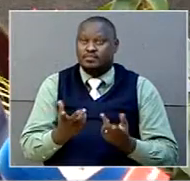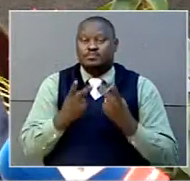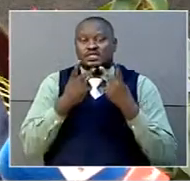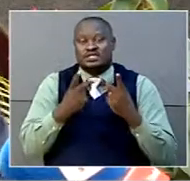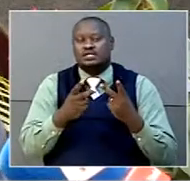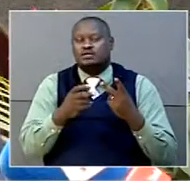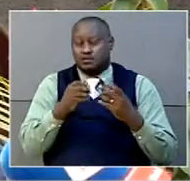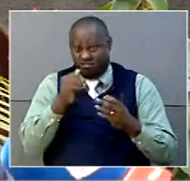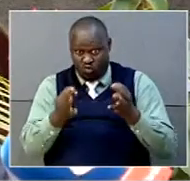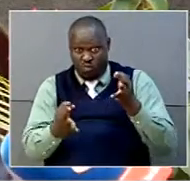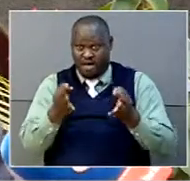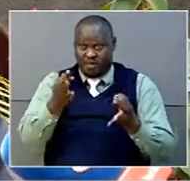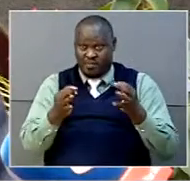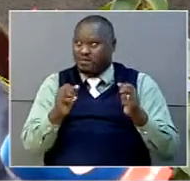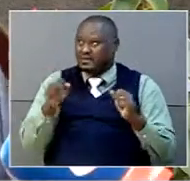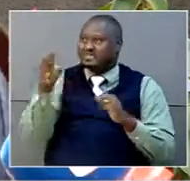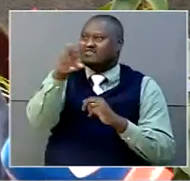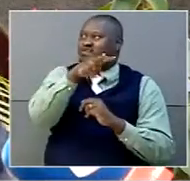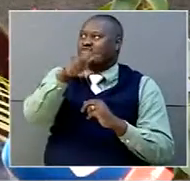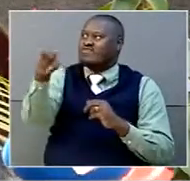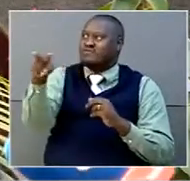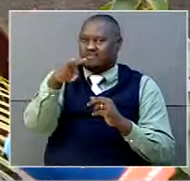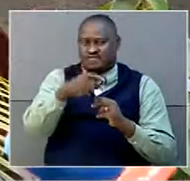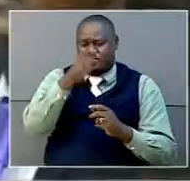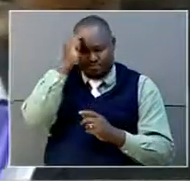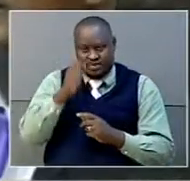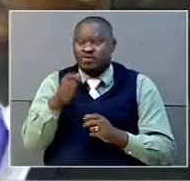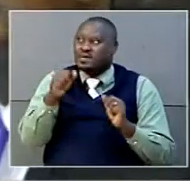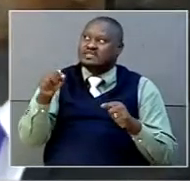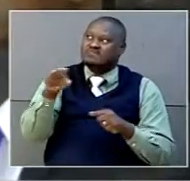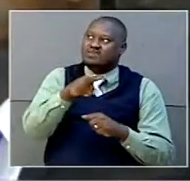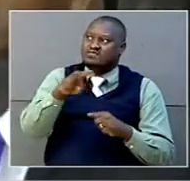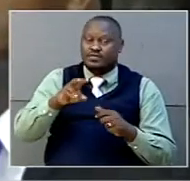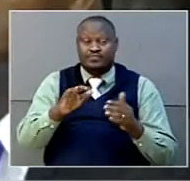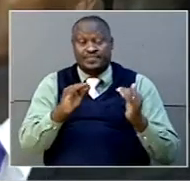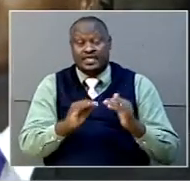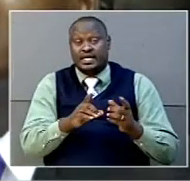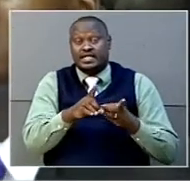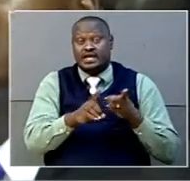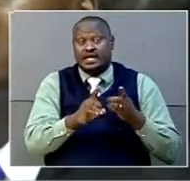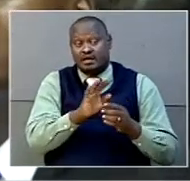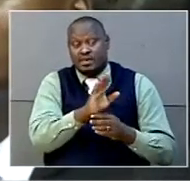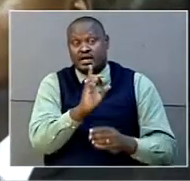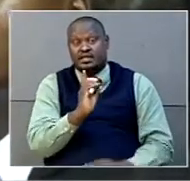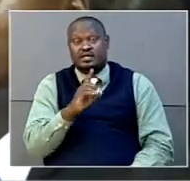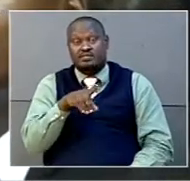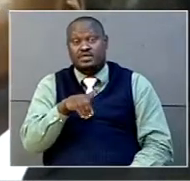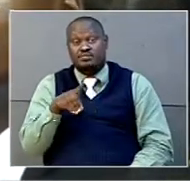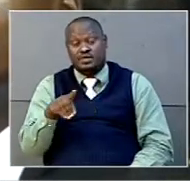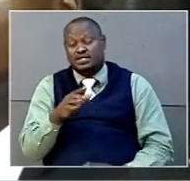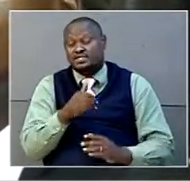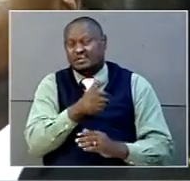sentences in like offences. The director of public prosecutions, Dr. Mike Chibita,